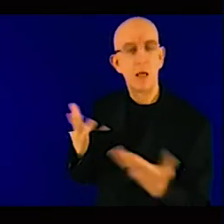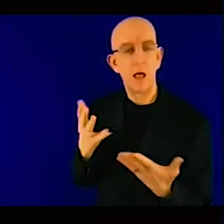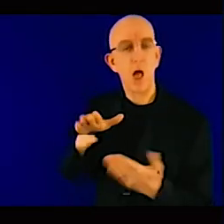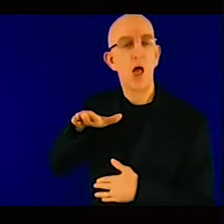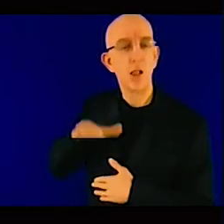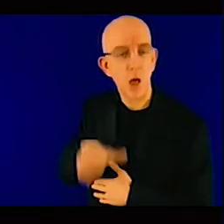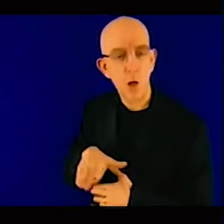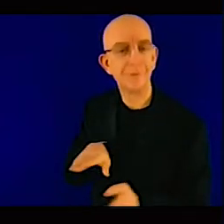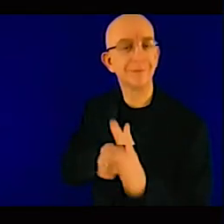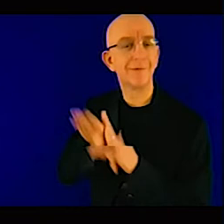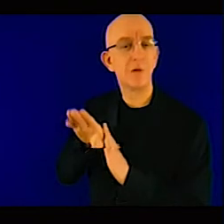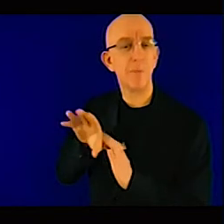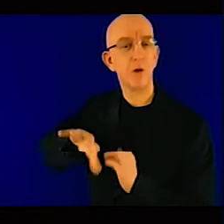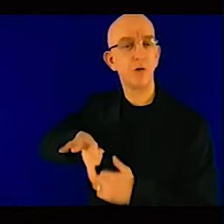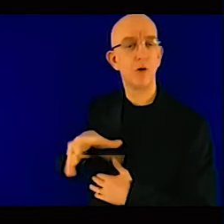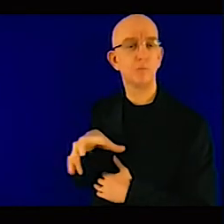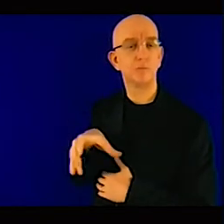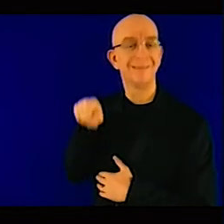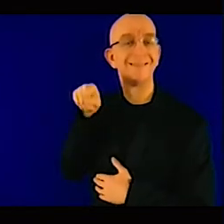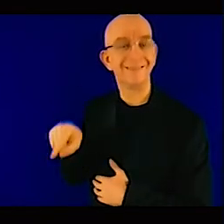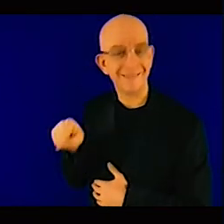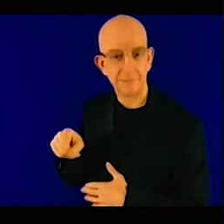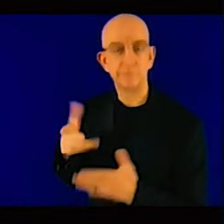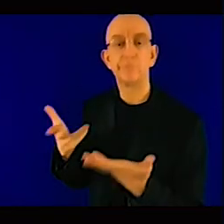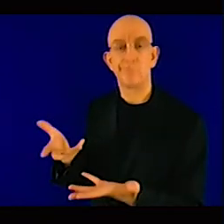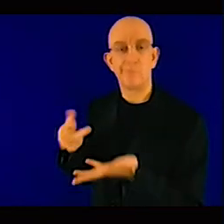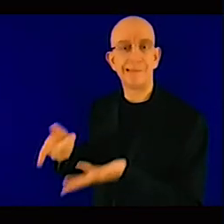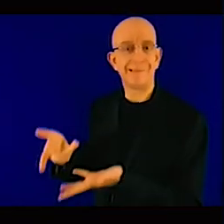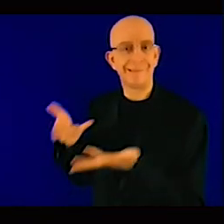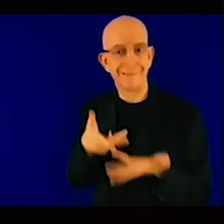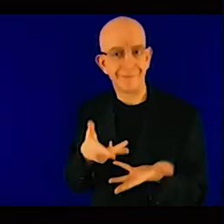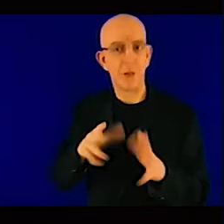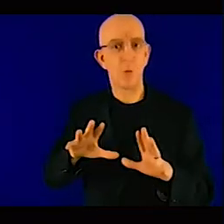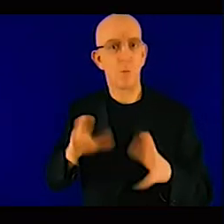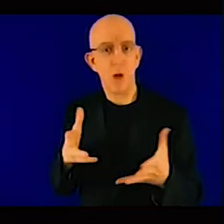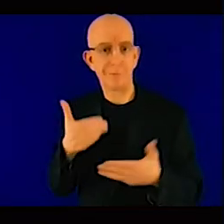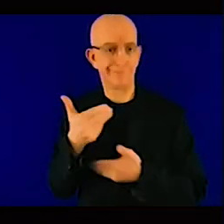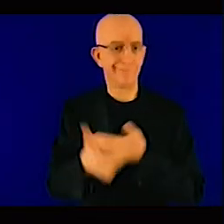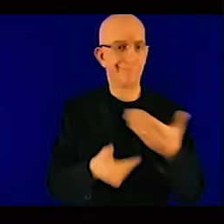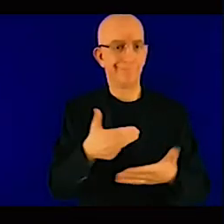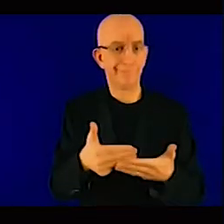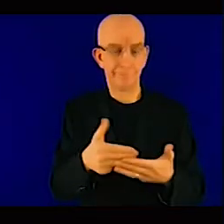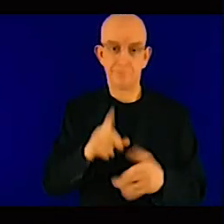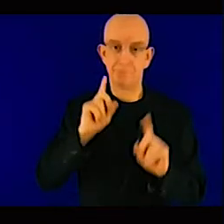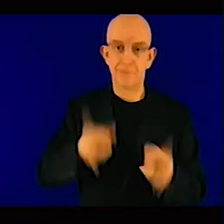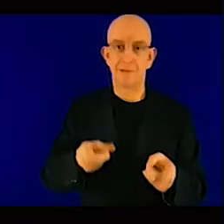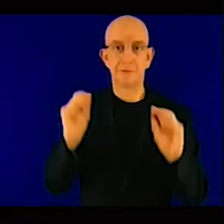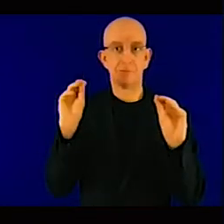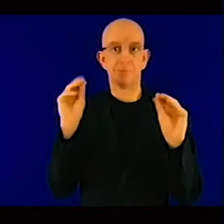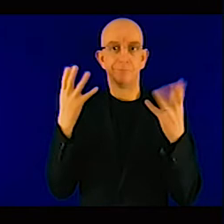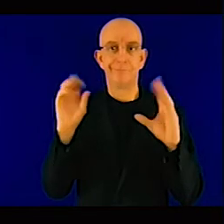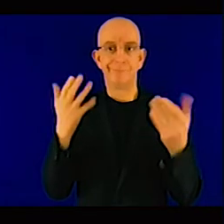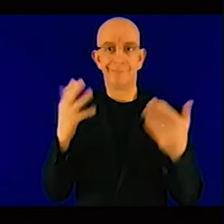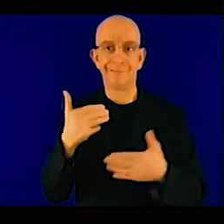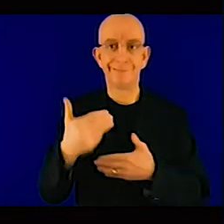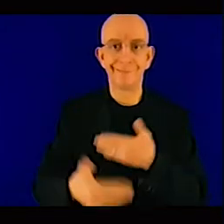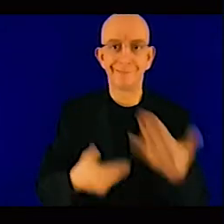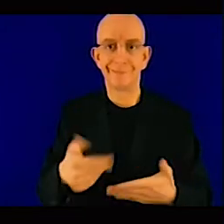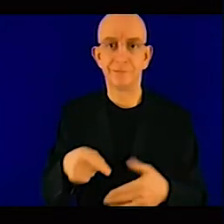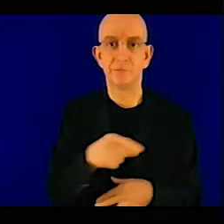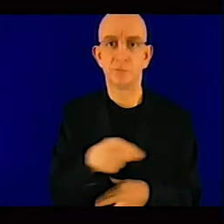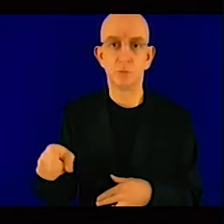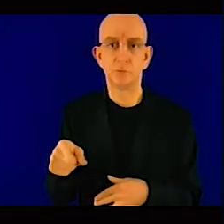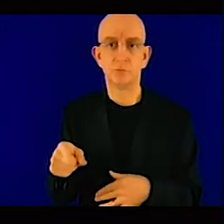what are the priority sectors. And, uh, it emerged that most of the sectors are around, uh,